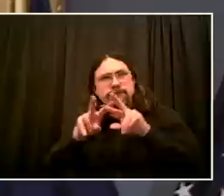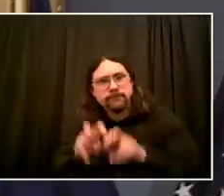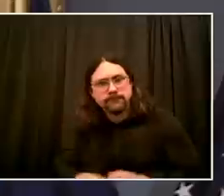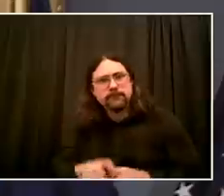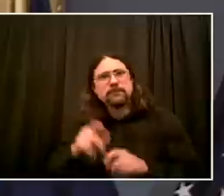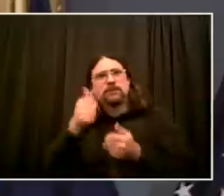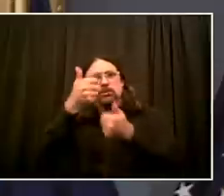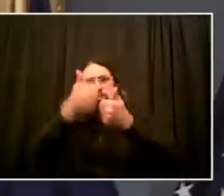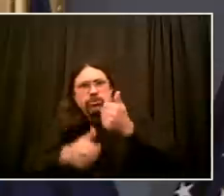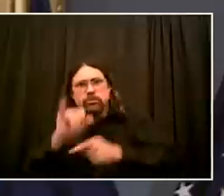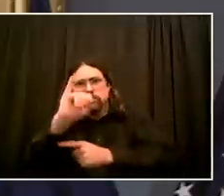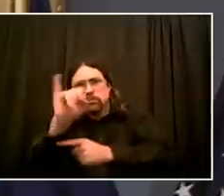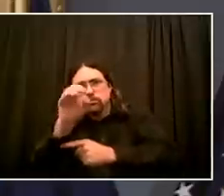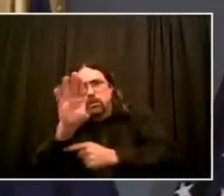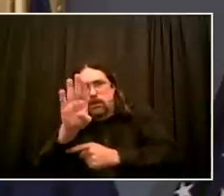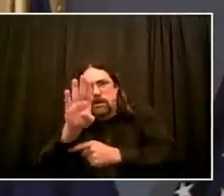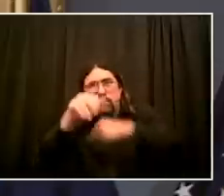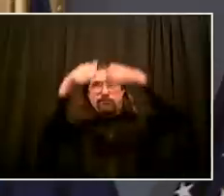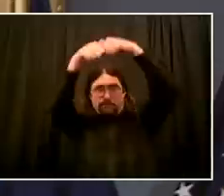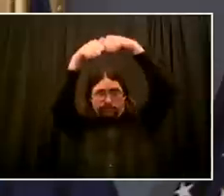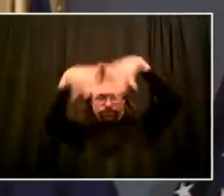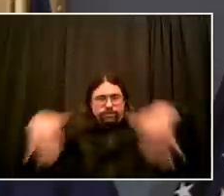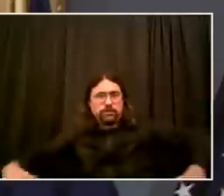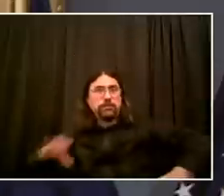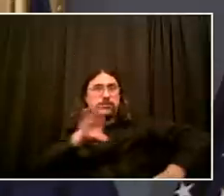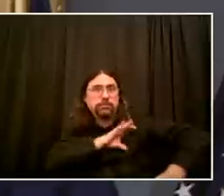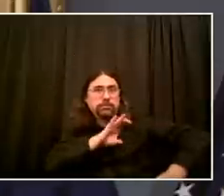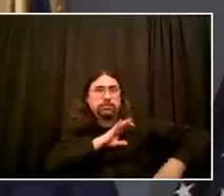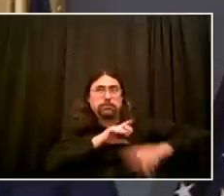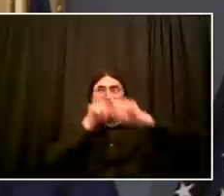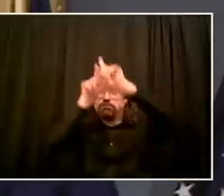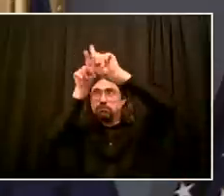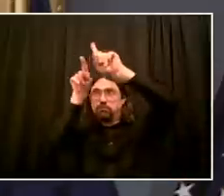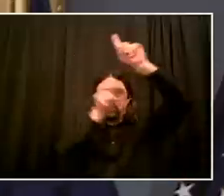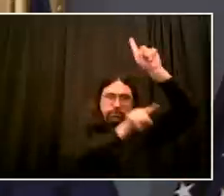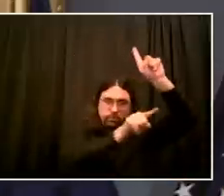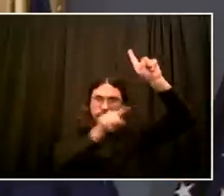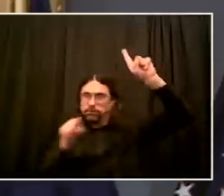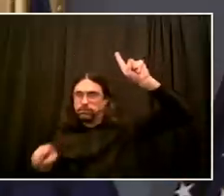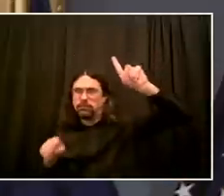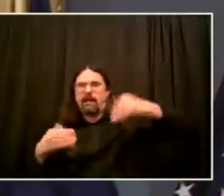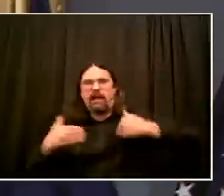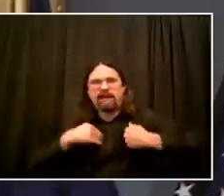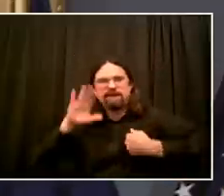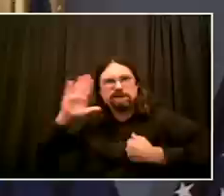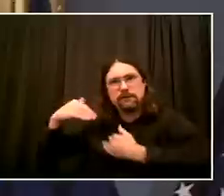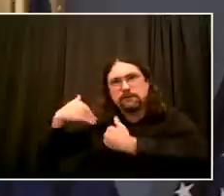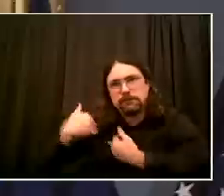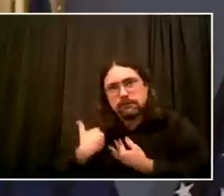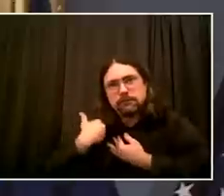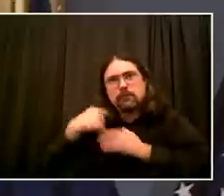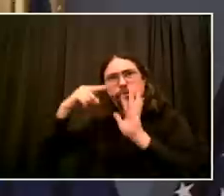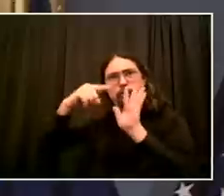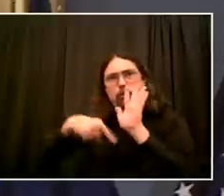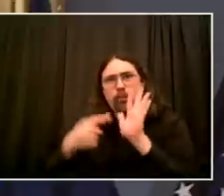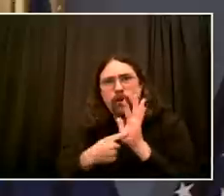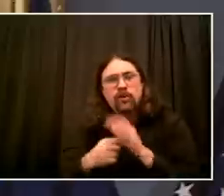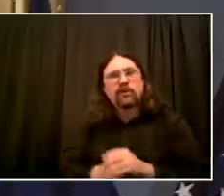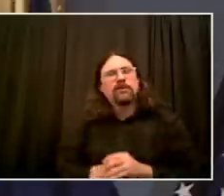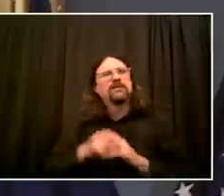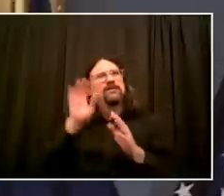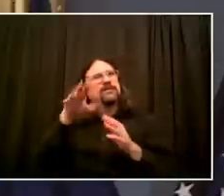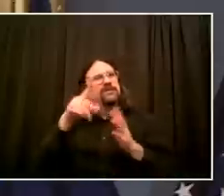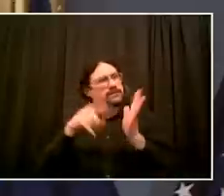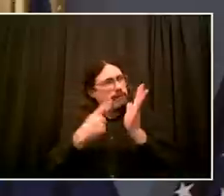who just don't fit the work needed in that community for whatever reason, and unfortunately have a history of